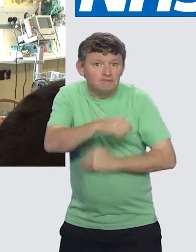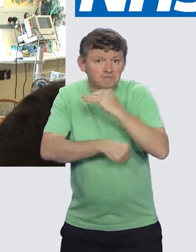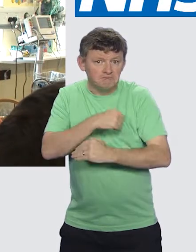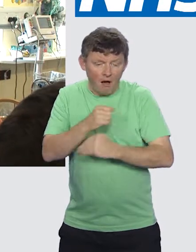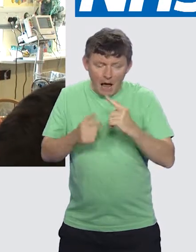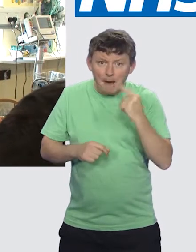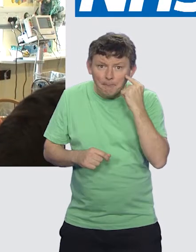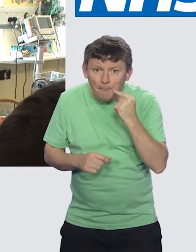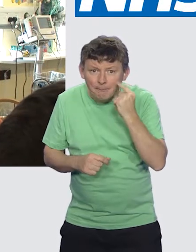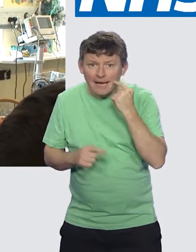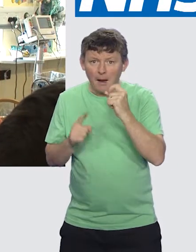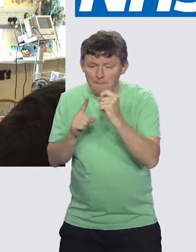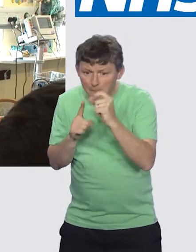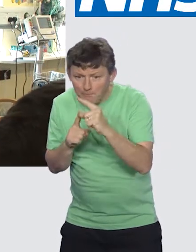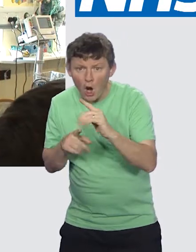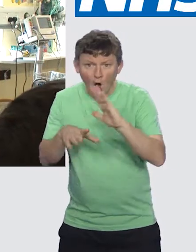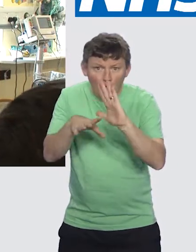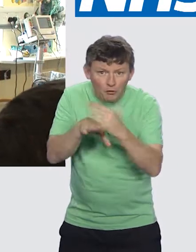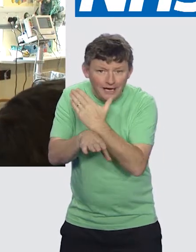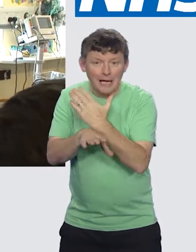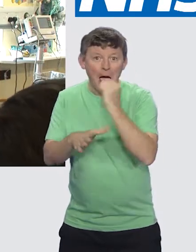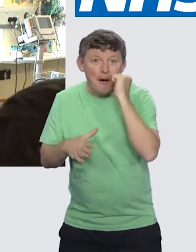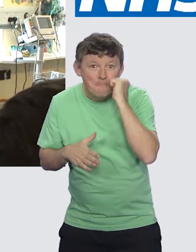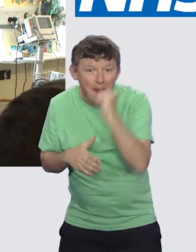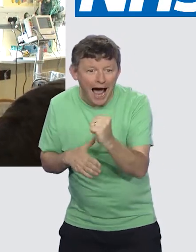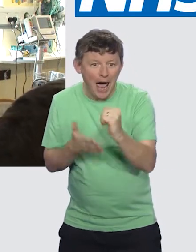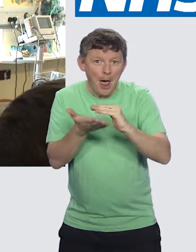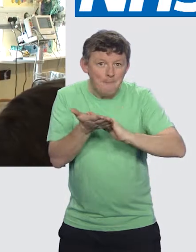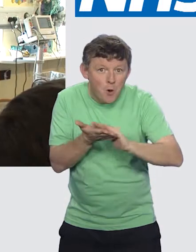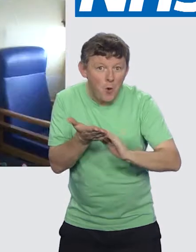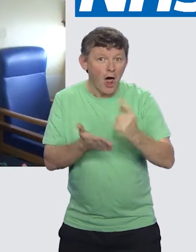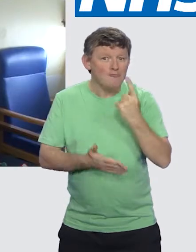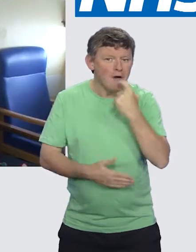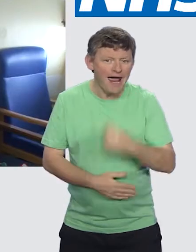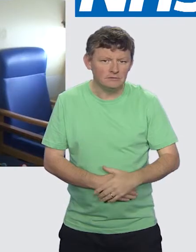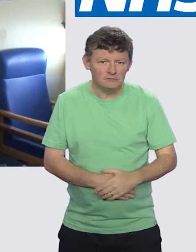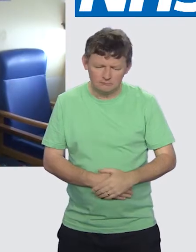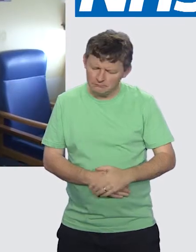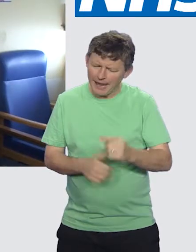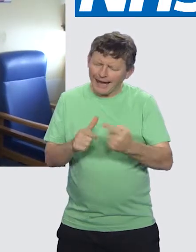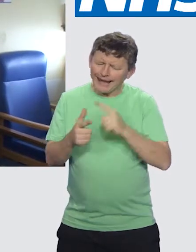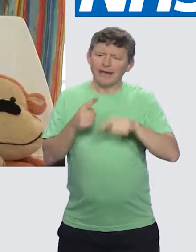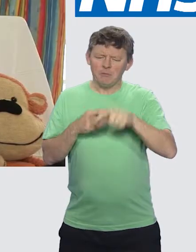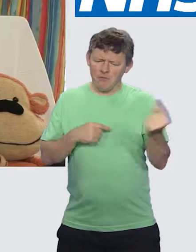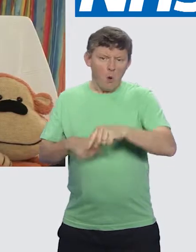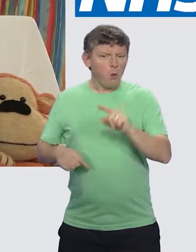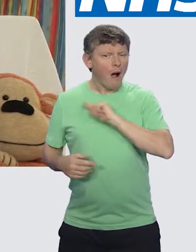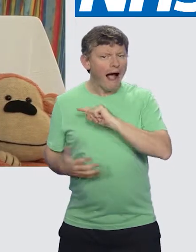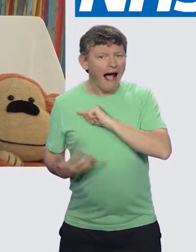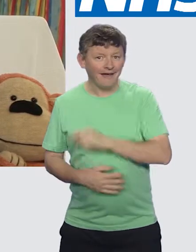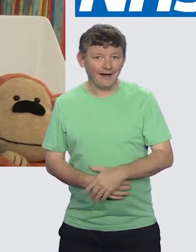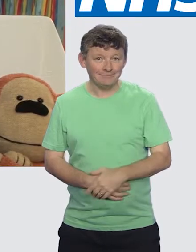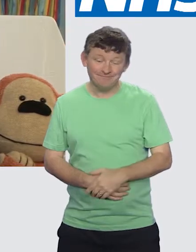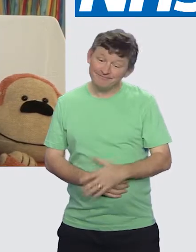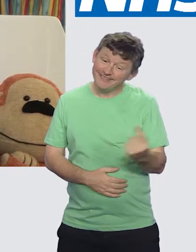seen pink and purple and green, black, blue and red. Why do people come to A&E? People come to